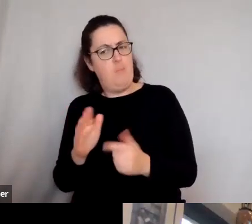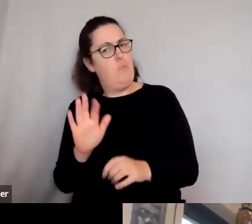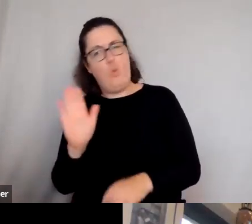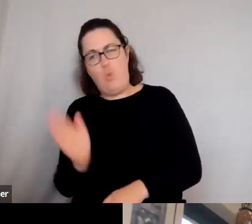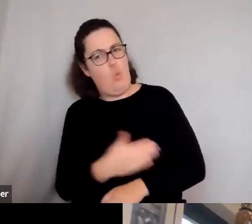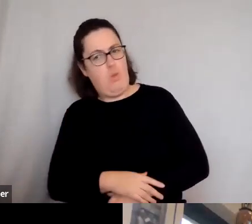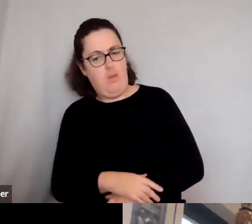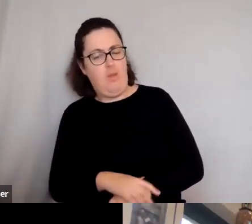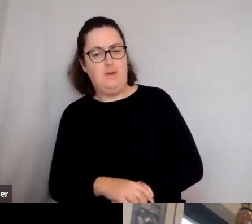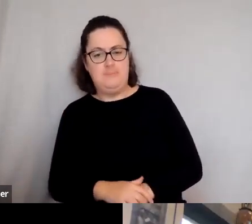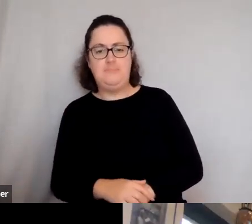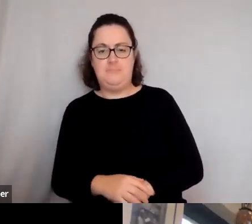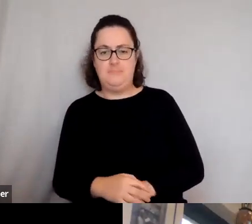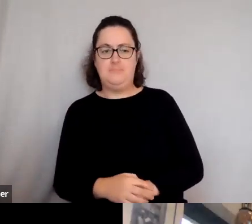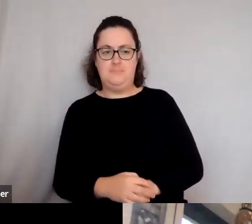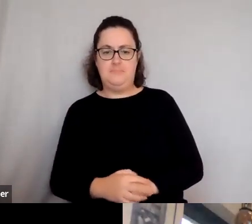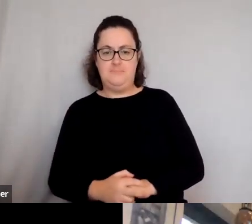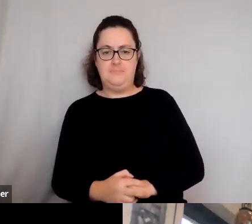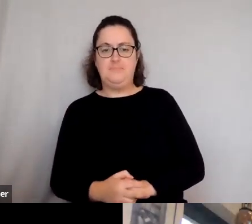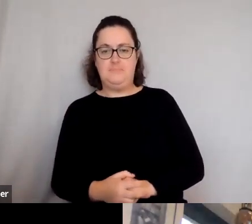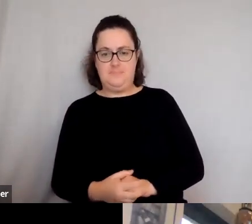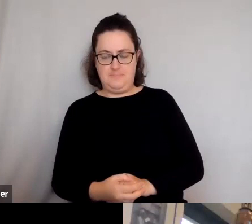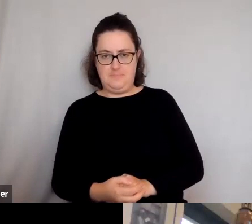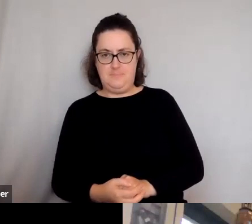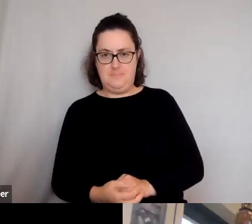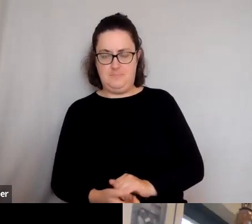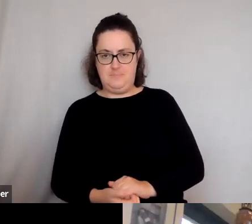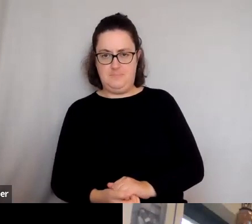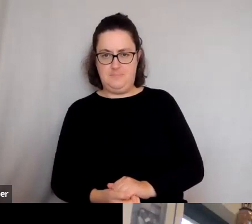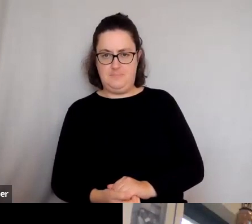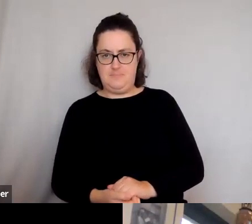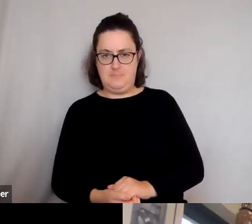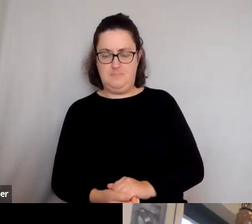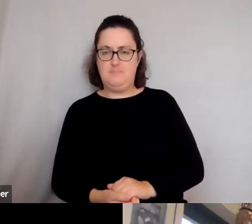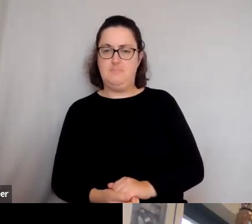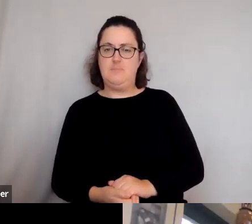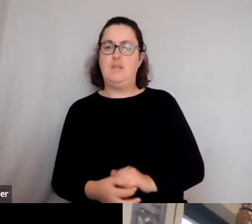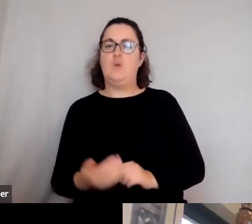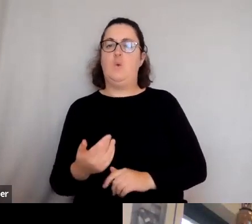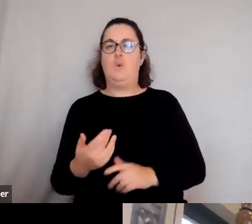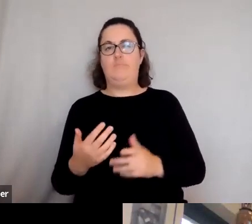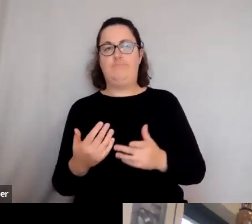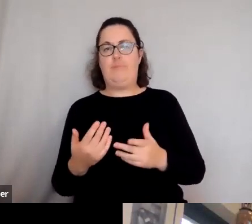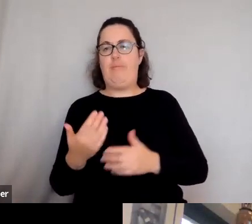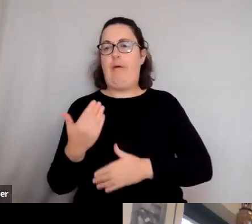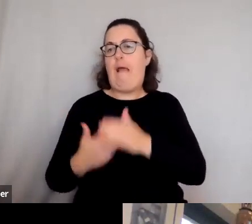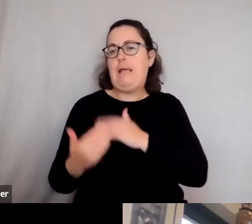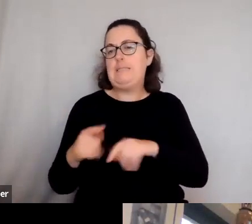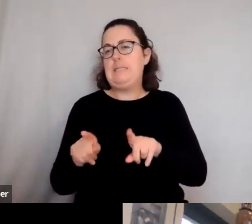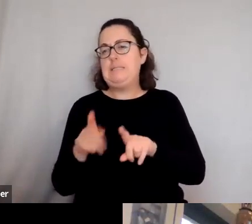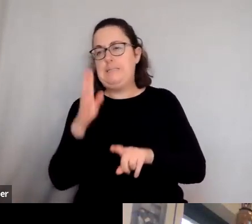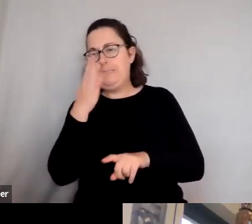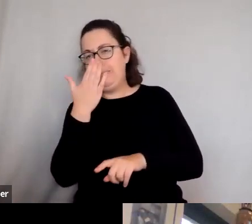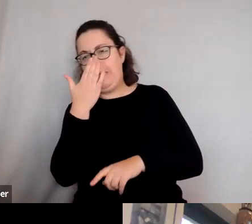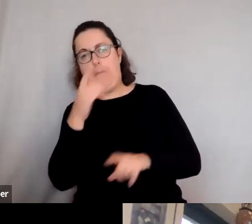the, the, there is a little bit about the classics, which is kind of dubbed as the liberal elite, it's, it's a very middle class